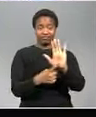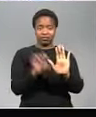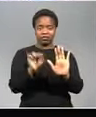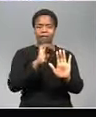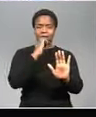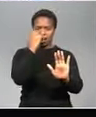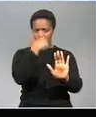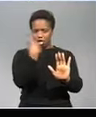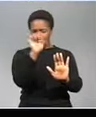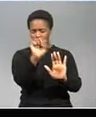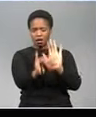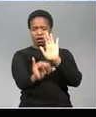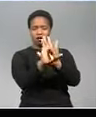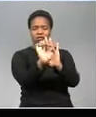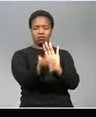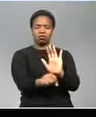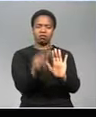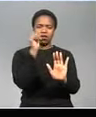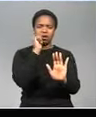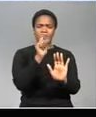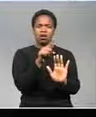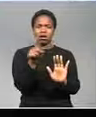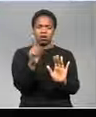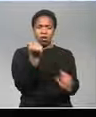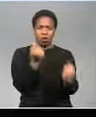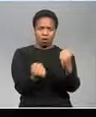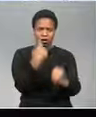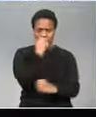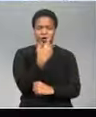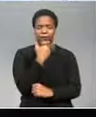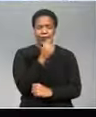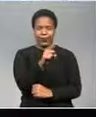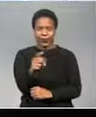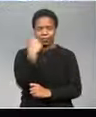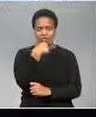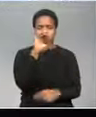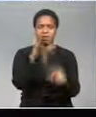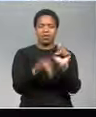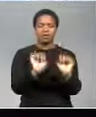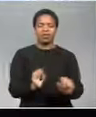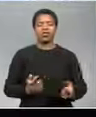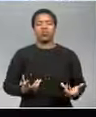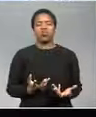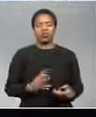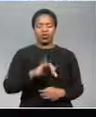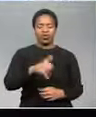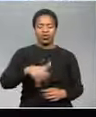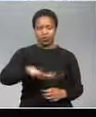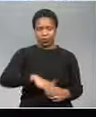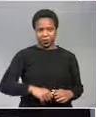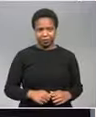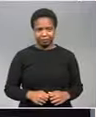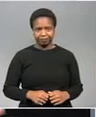can be easily identified when evidence is presented in court in the gushekulu Johannesburg